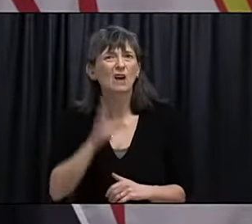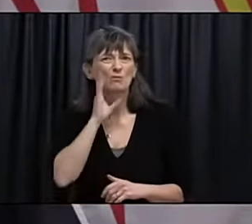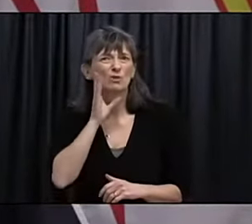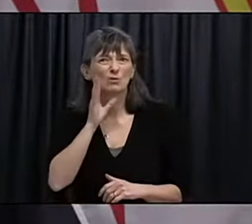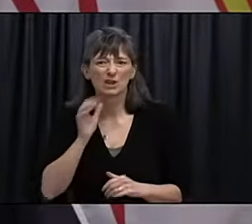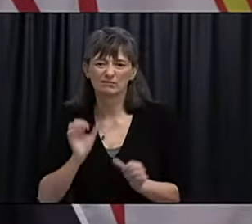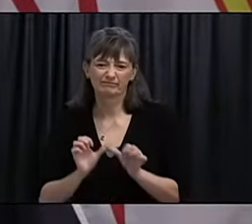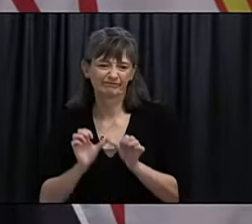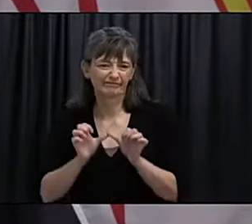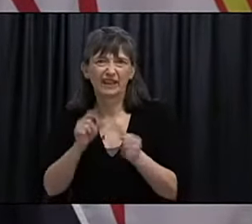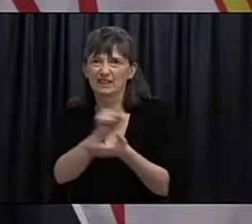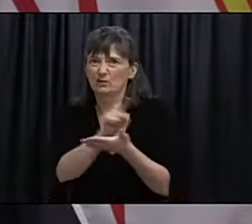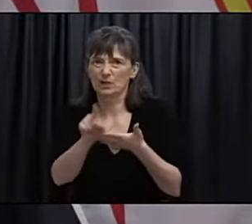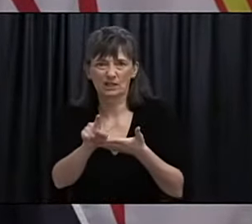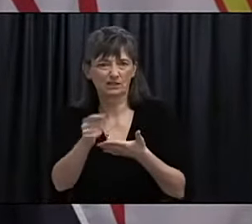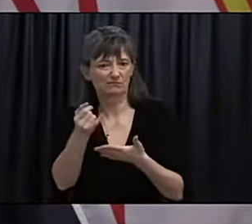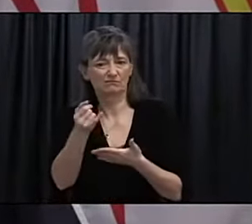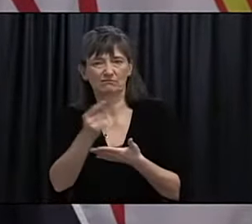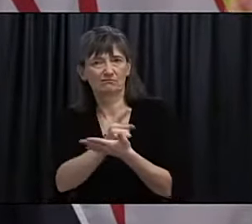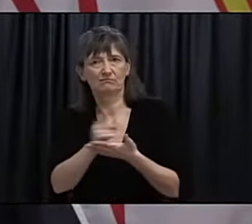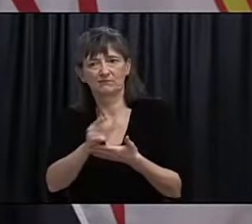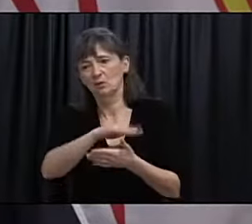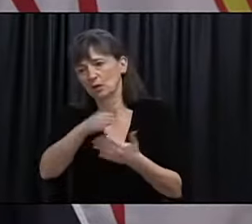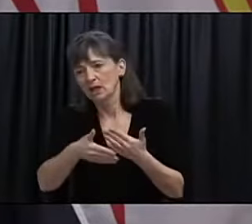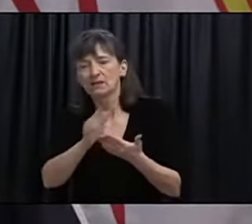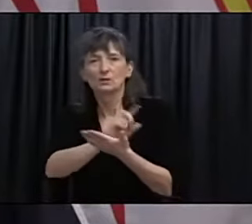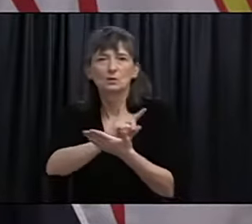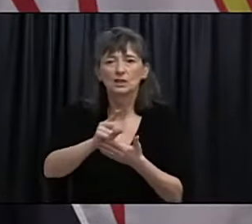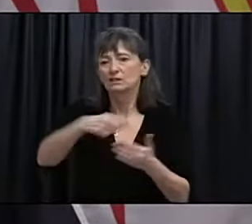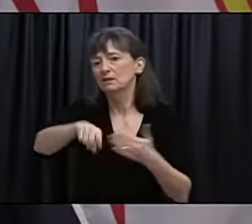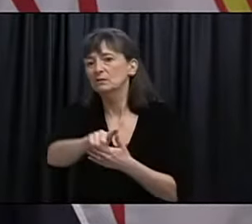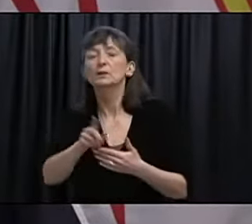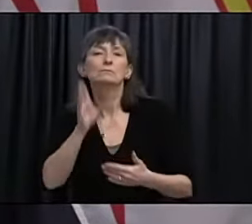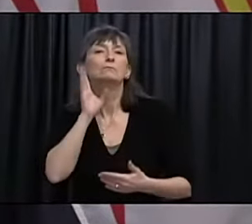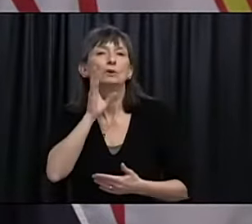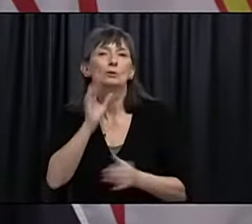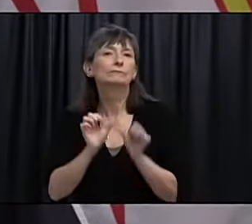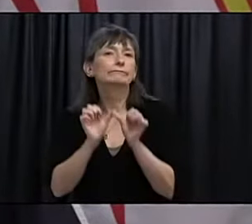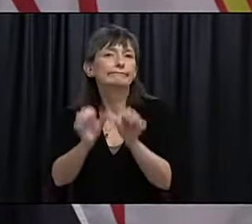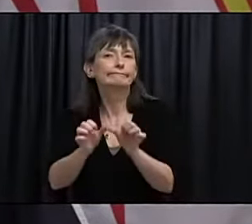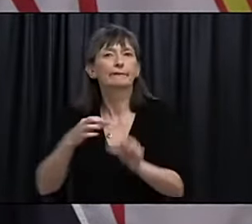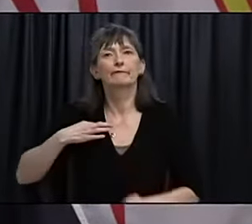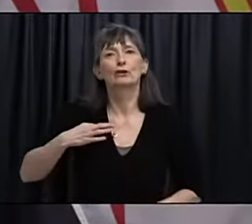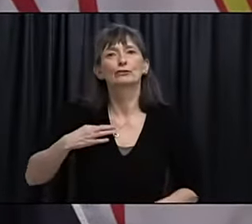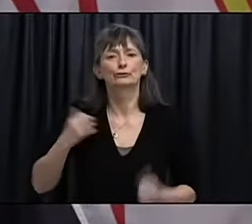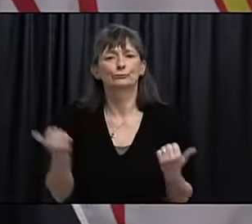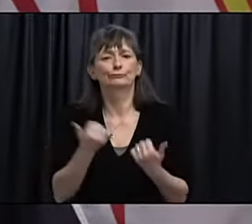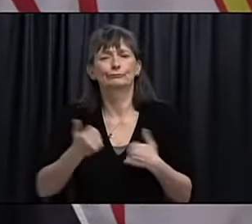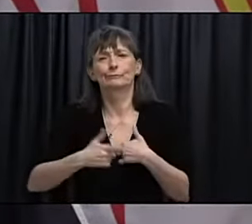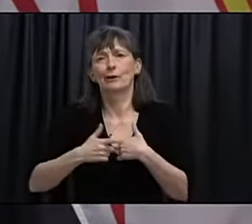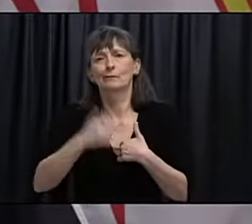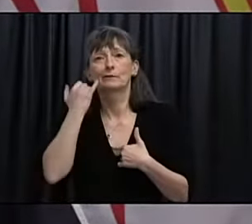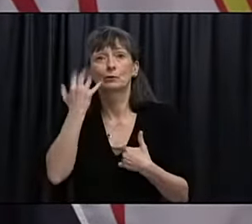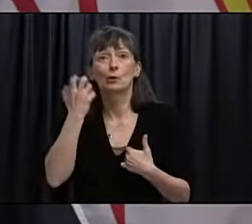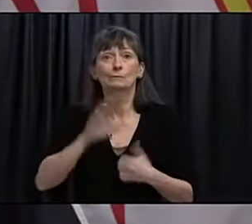going on over the week, you know, the weekend and next week. So there'll be time to get in there.